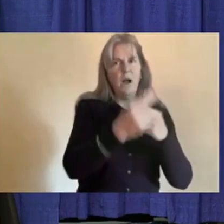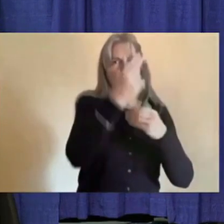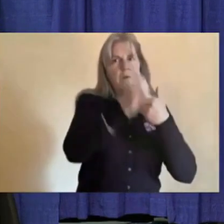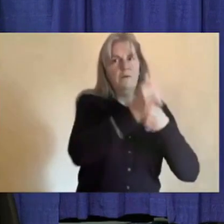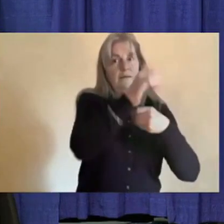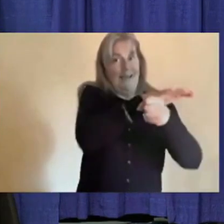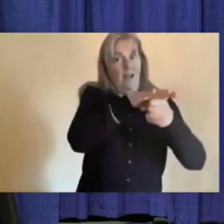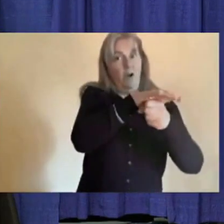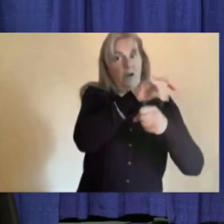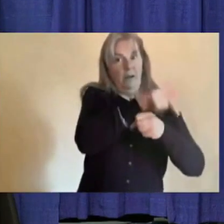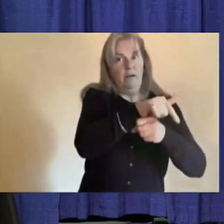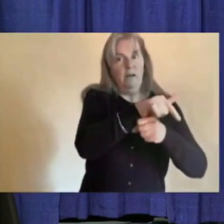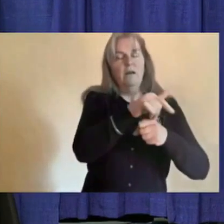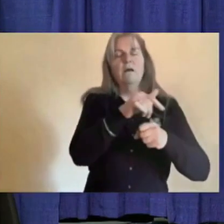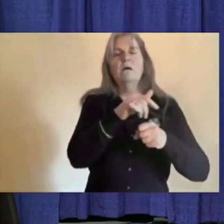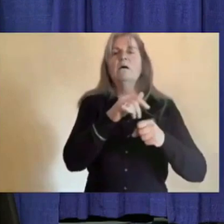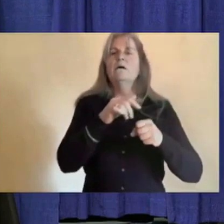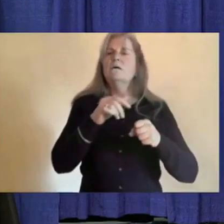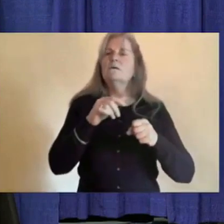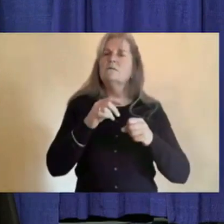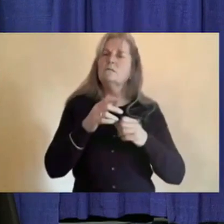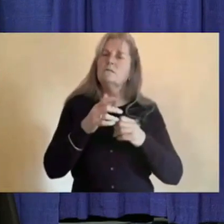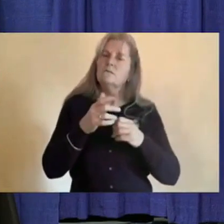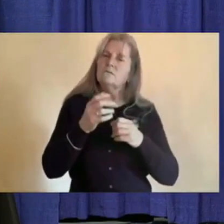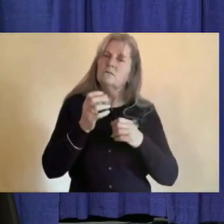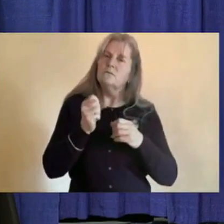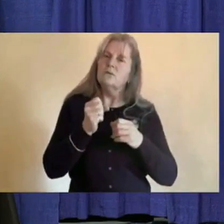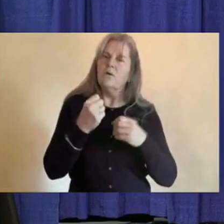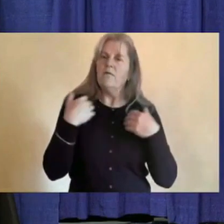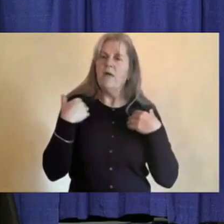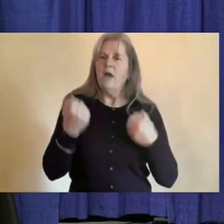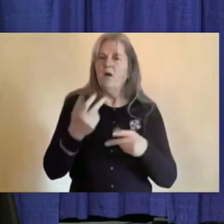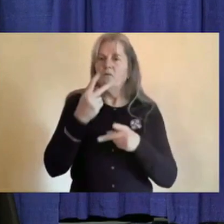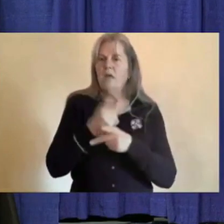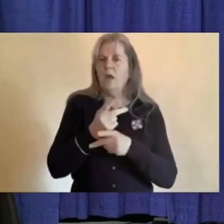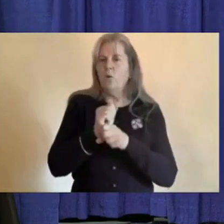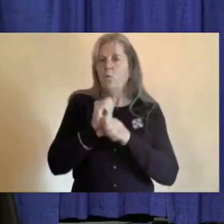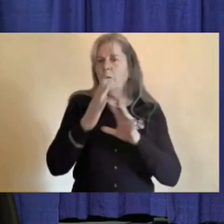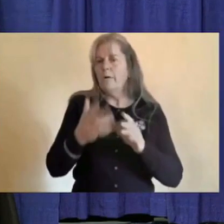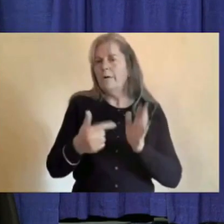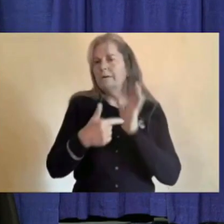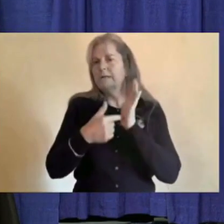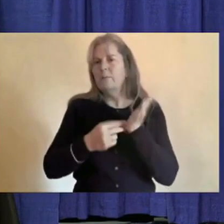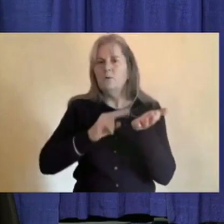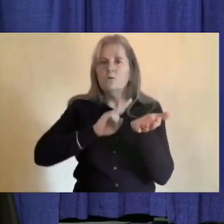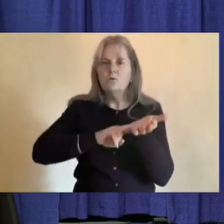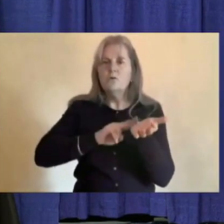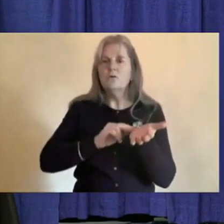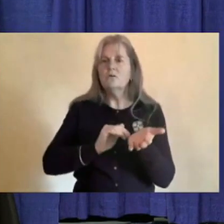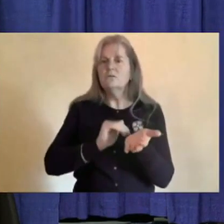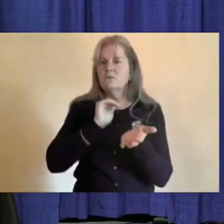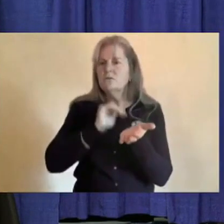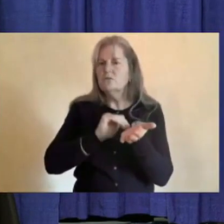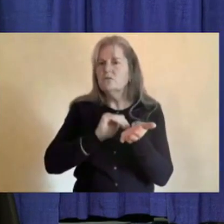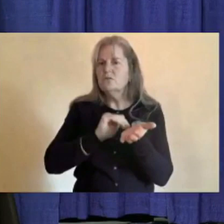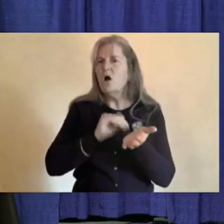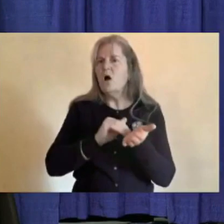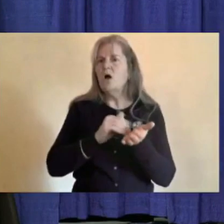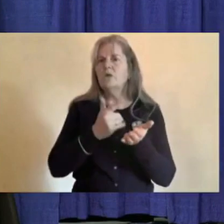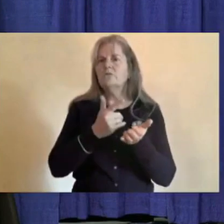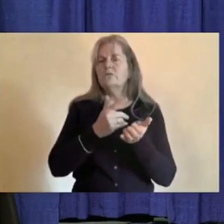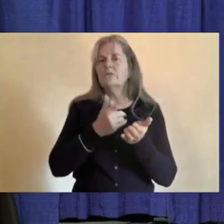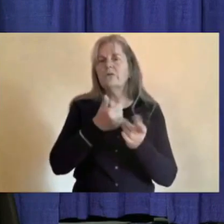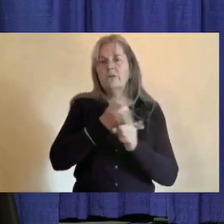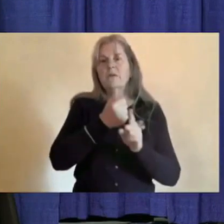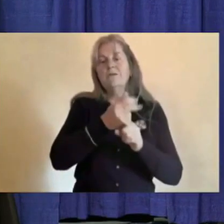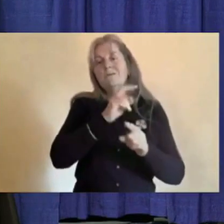a health care worker, a nurse or a doctor or another health care worker is traveling to BC and then